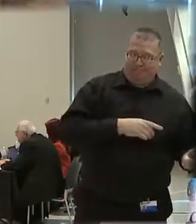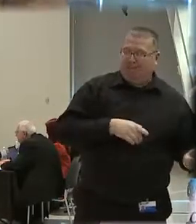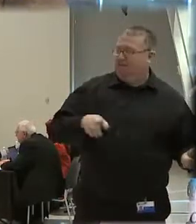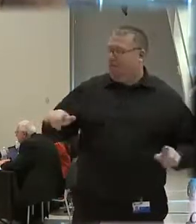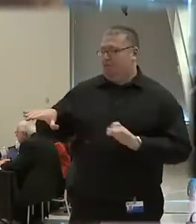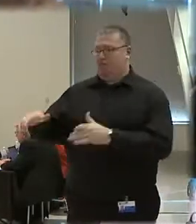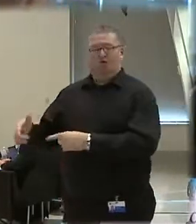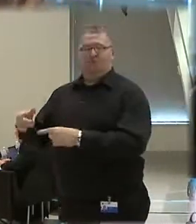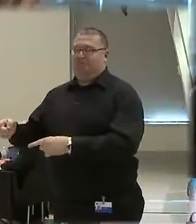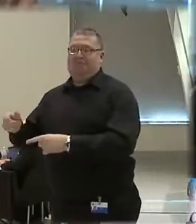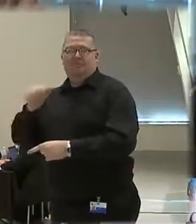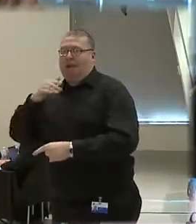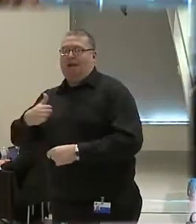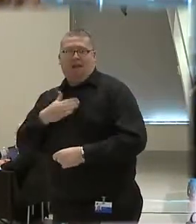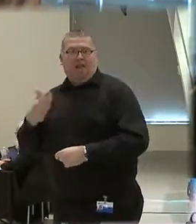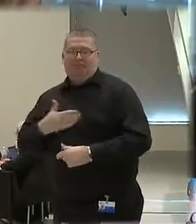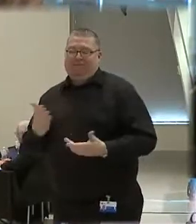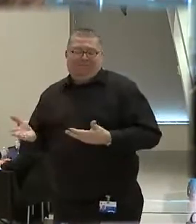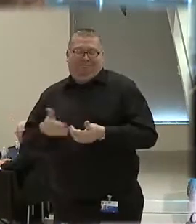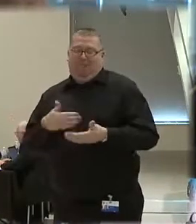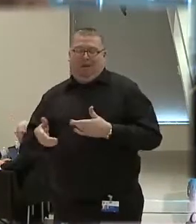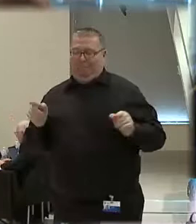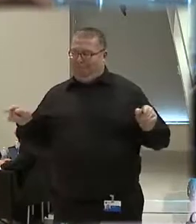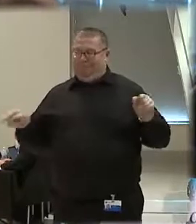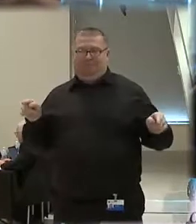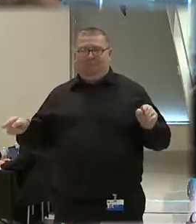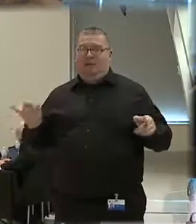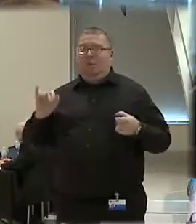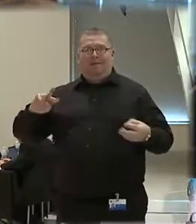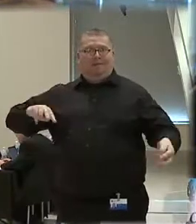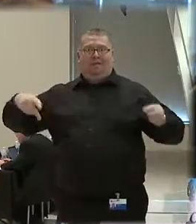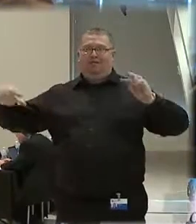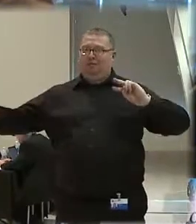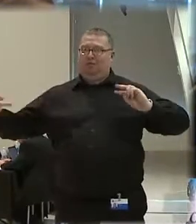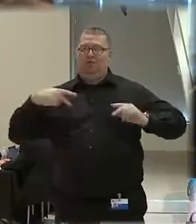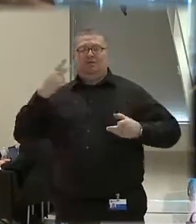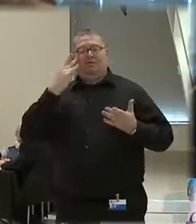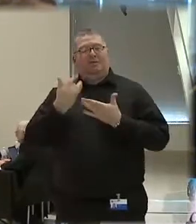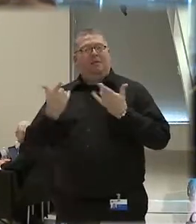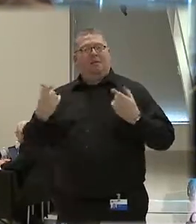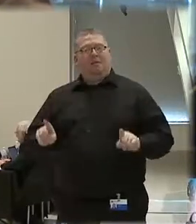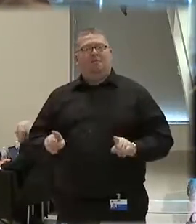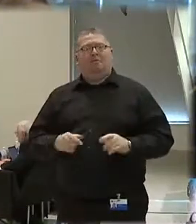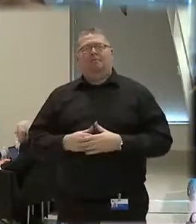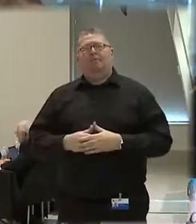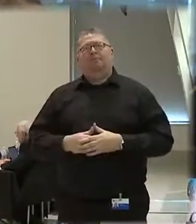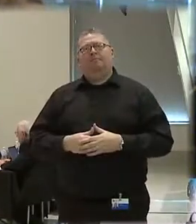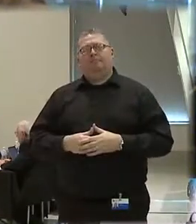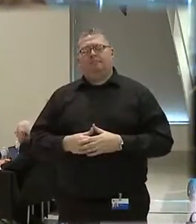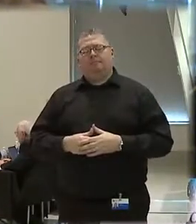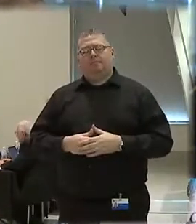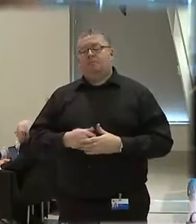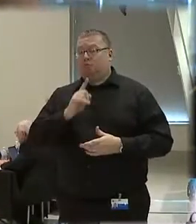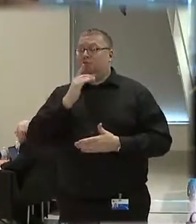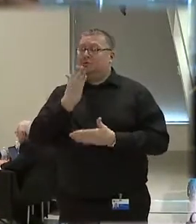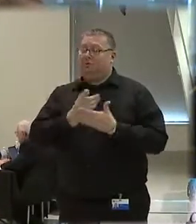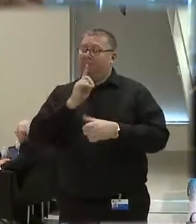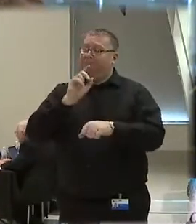and happy. Another segment is going to be upset and vice versa. And I think that there is some legitimacy